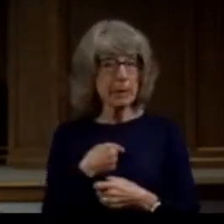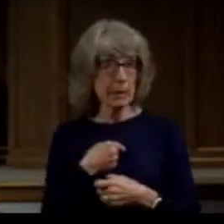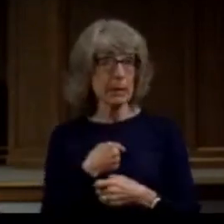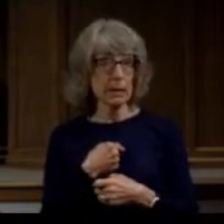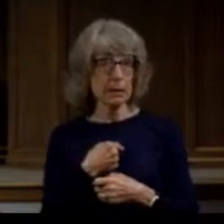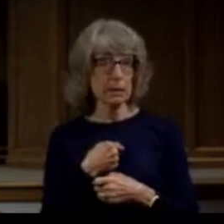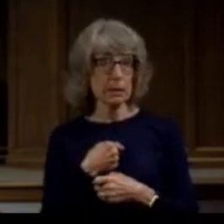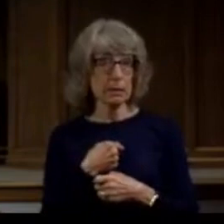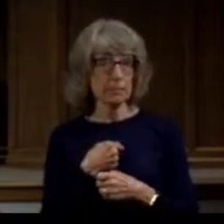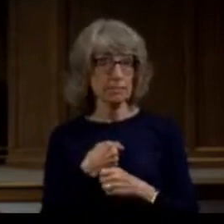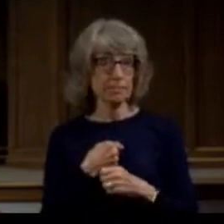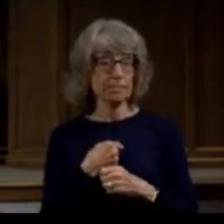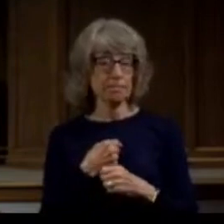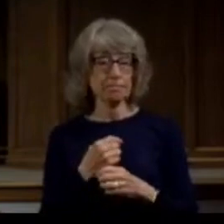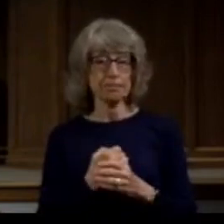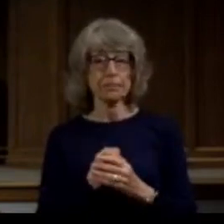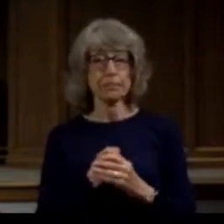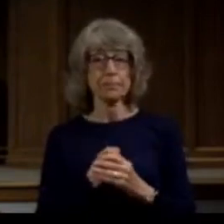me.